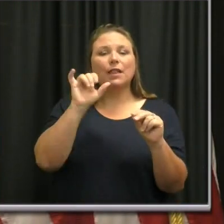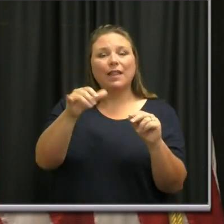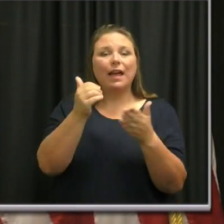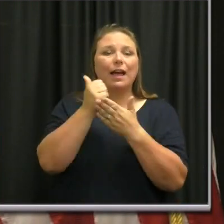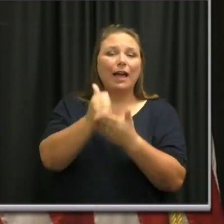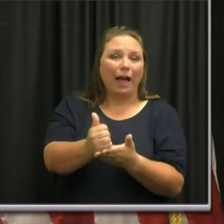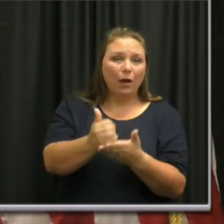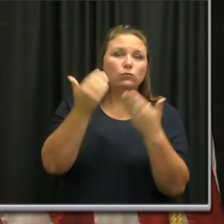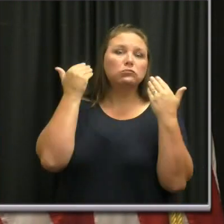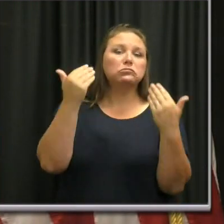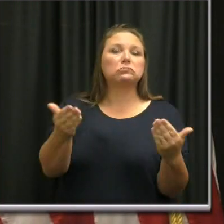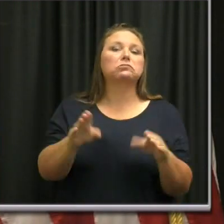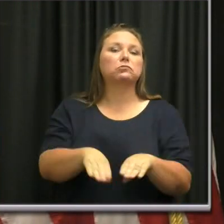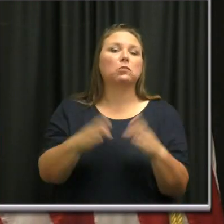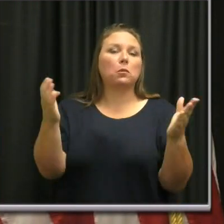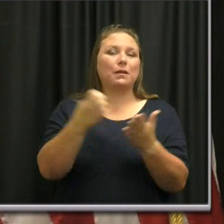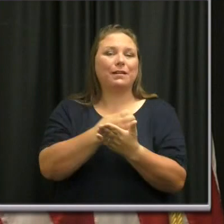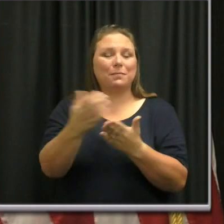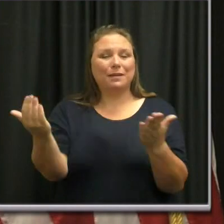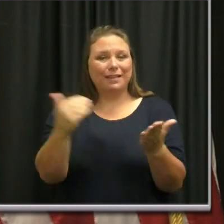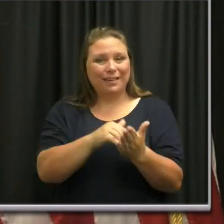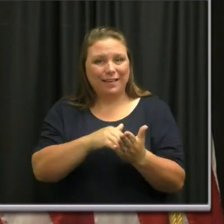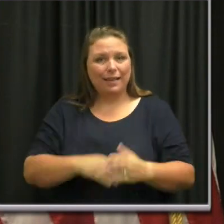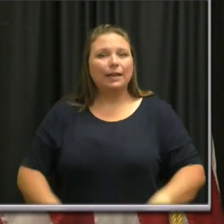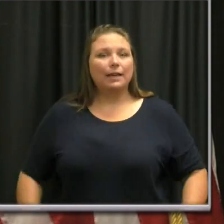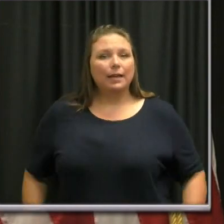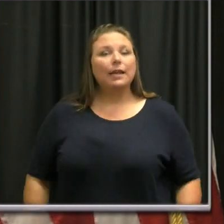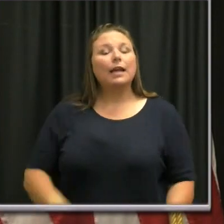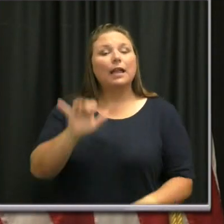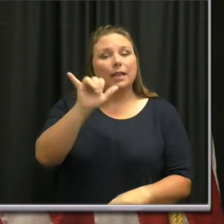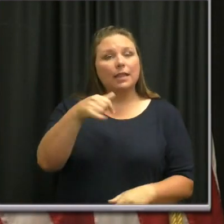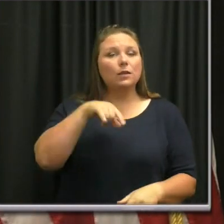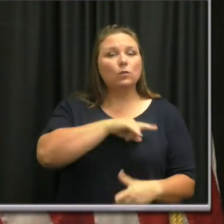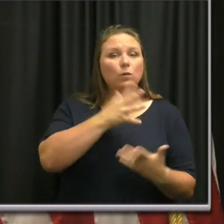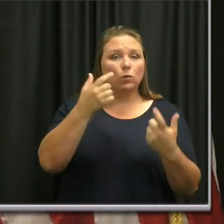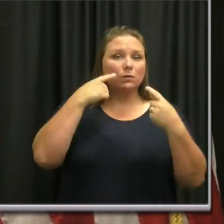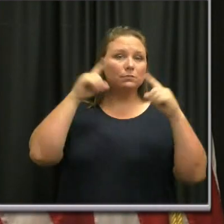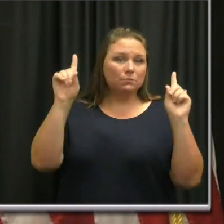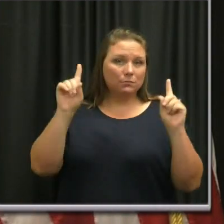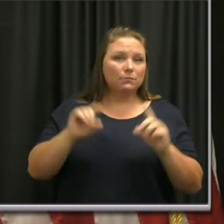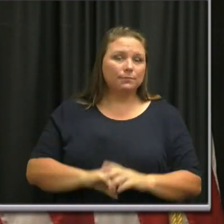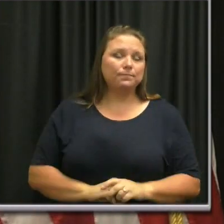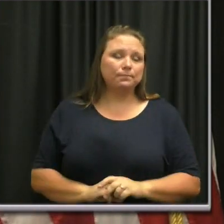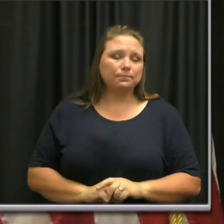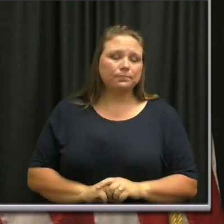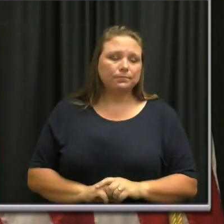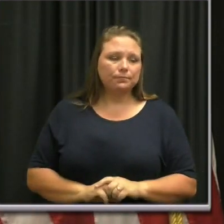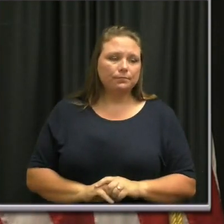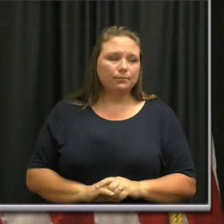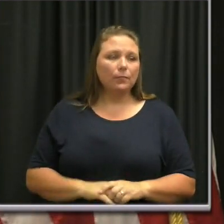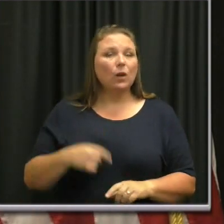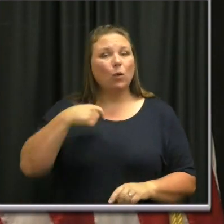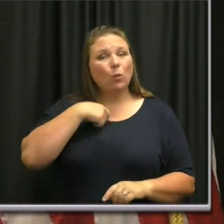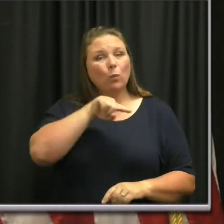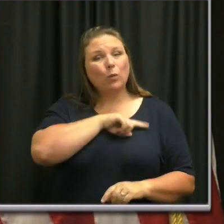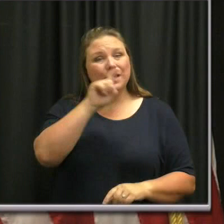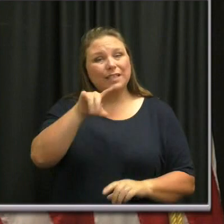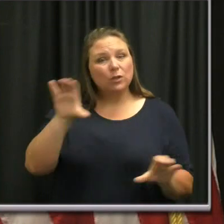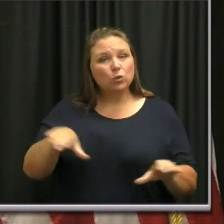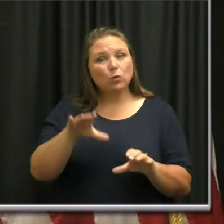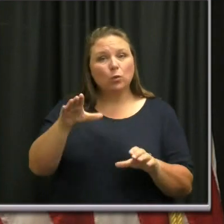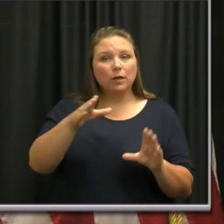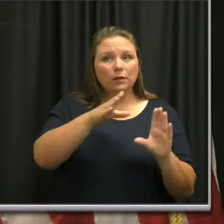the tool to reopening the economy. And that's what we want to get done ultimately. And we need to do that statewide.